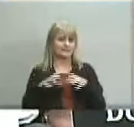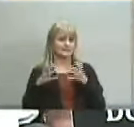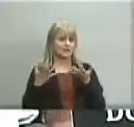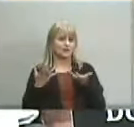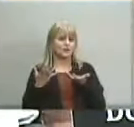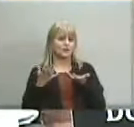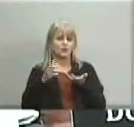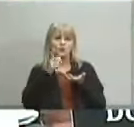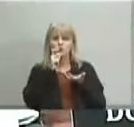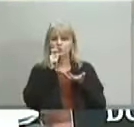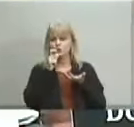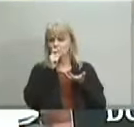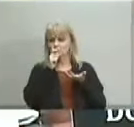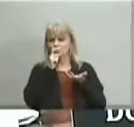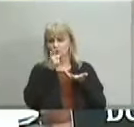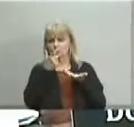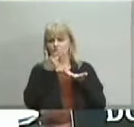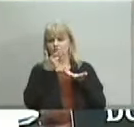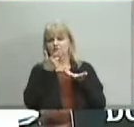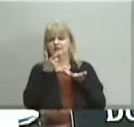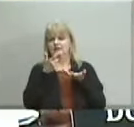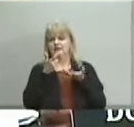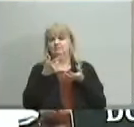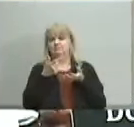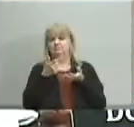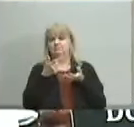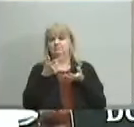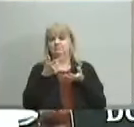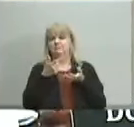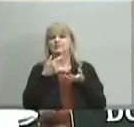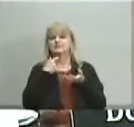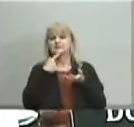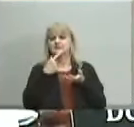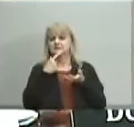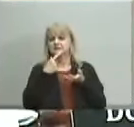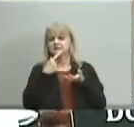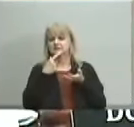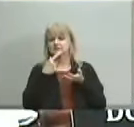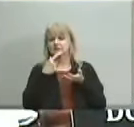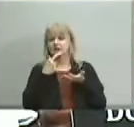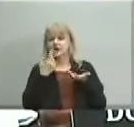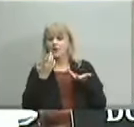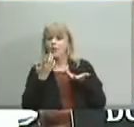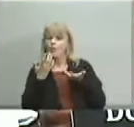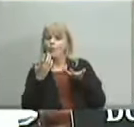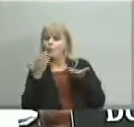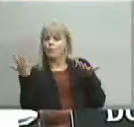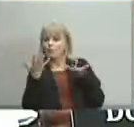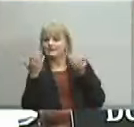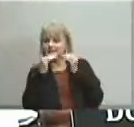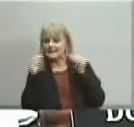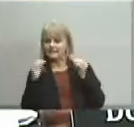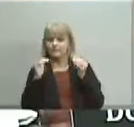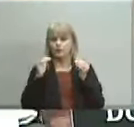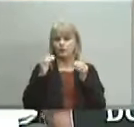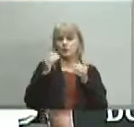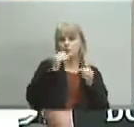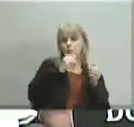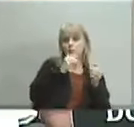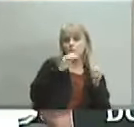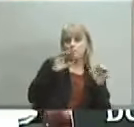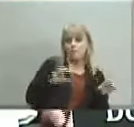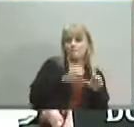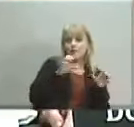defining lower performing if you're performing below other schools in this system you can be